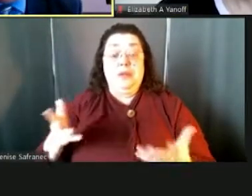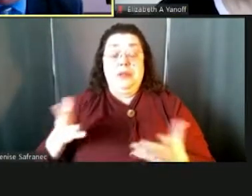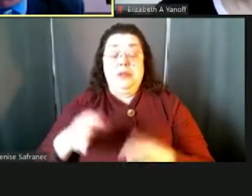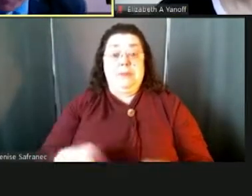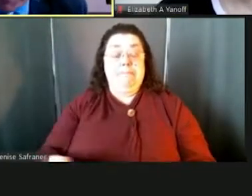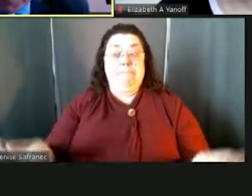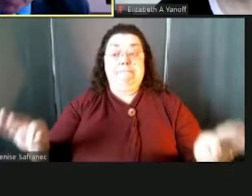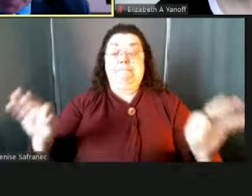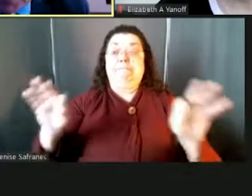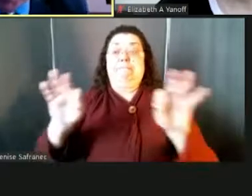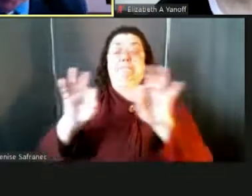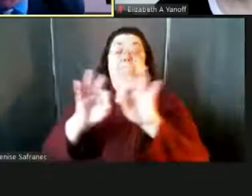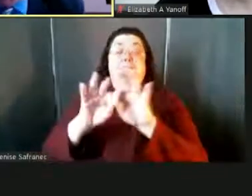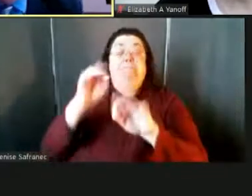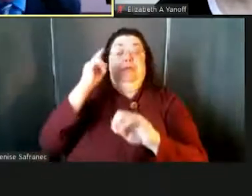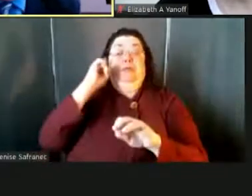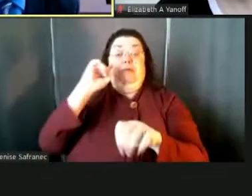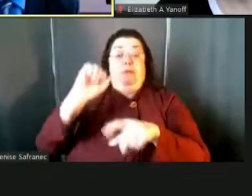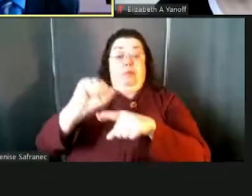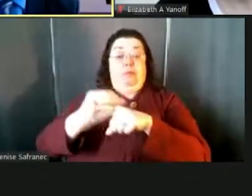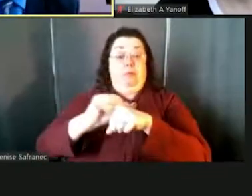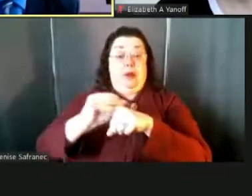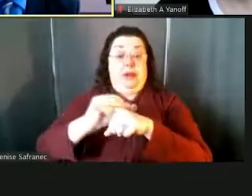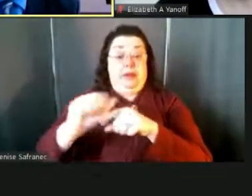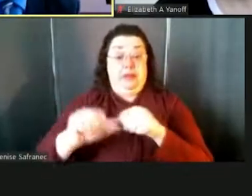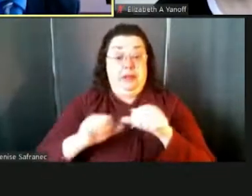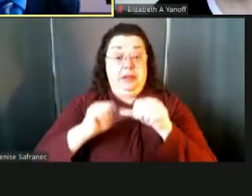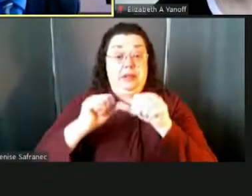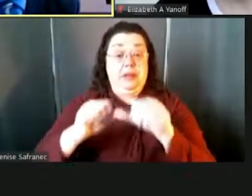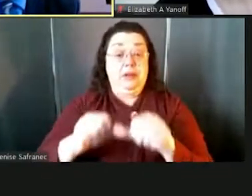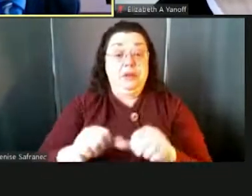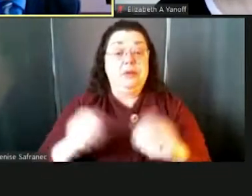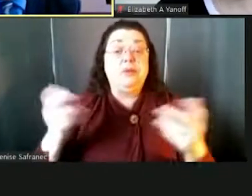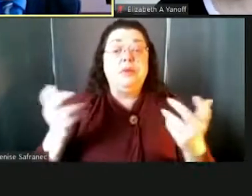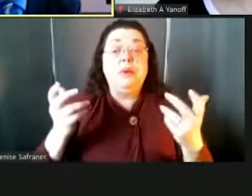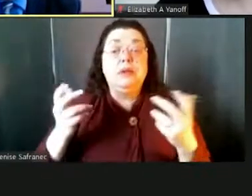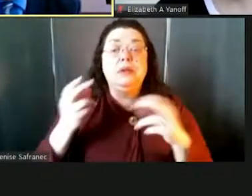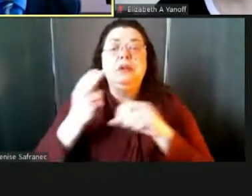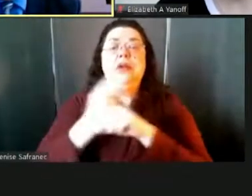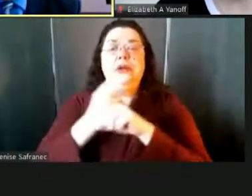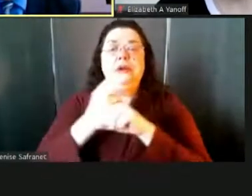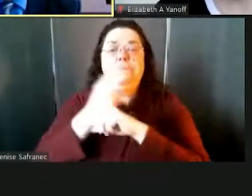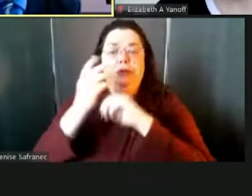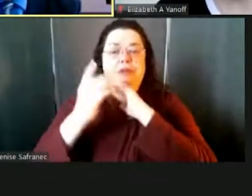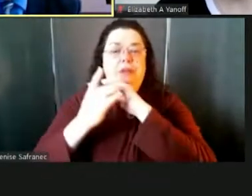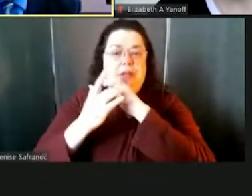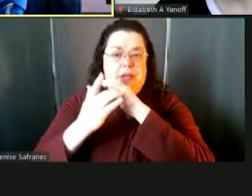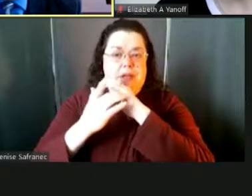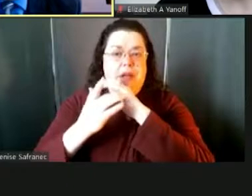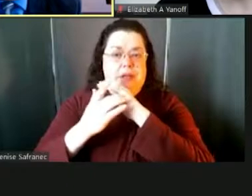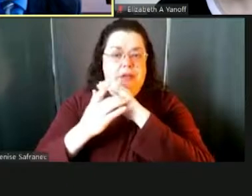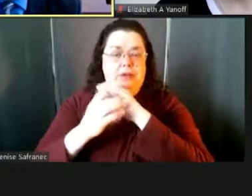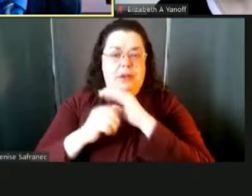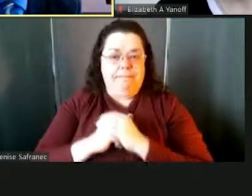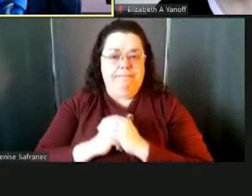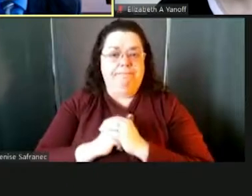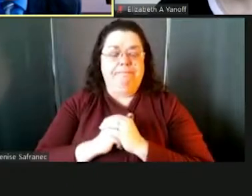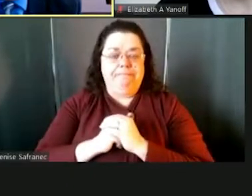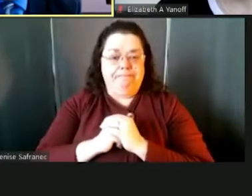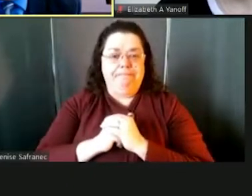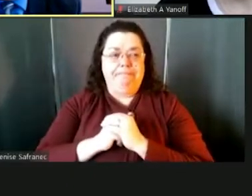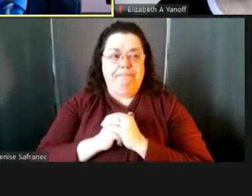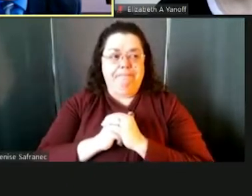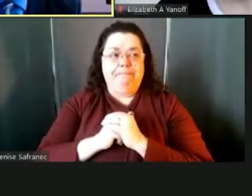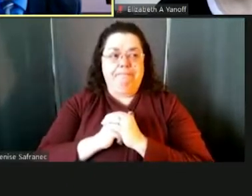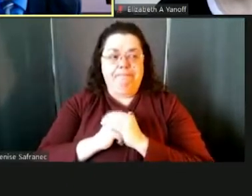in terms of practices that will endure is our use of technology. And not only the fact that the technology is